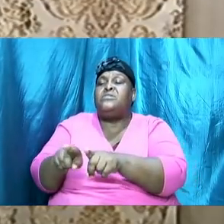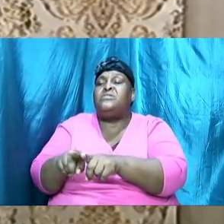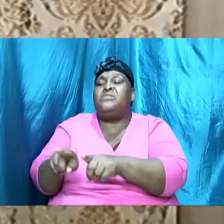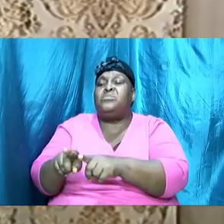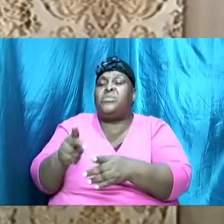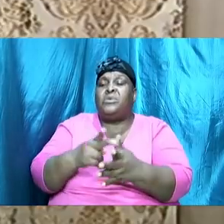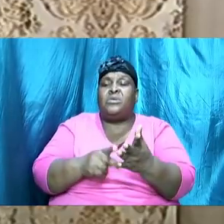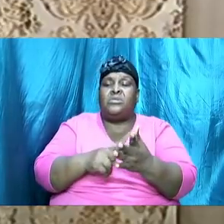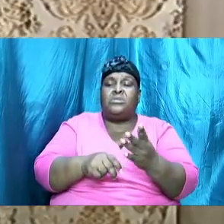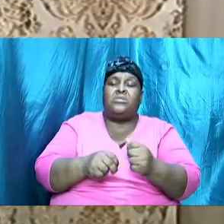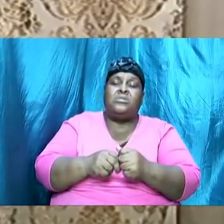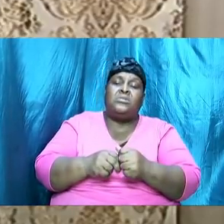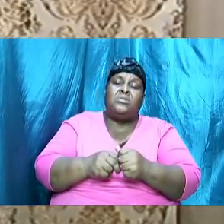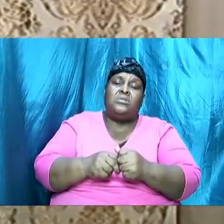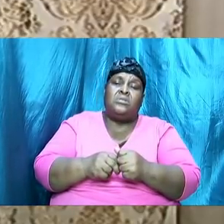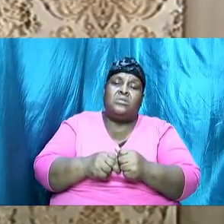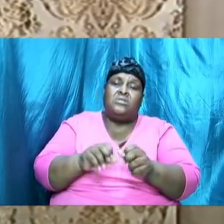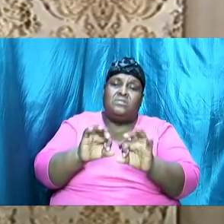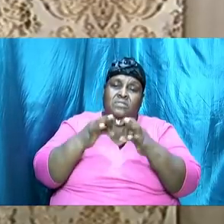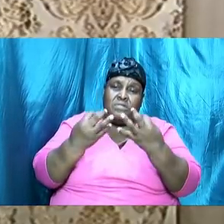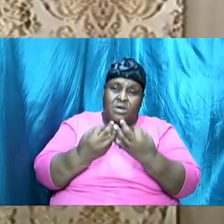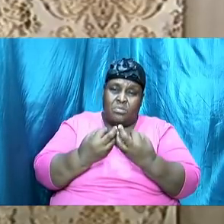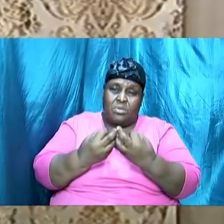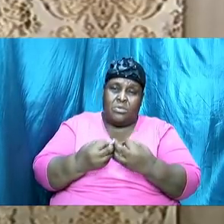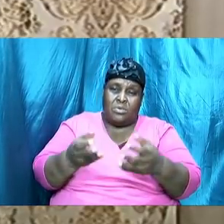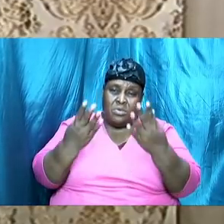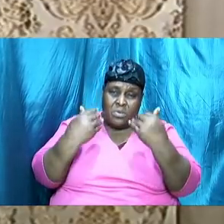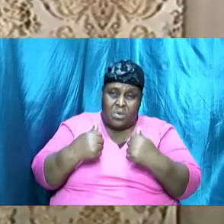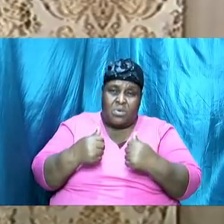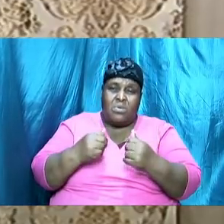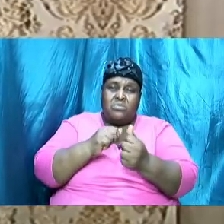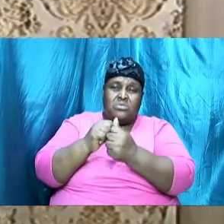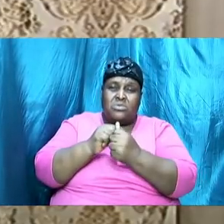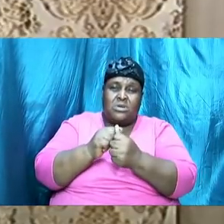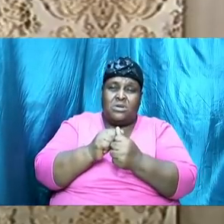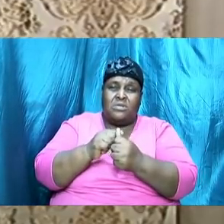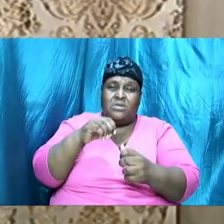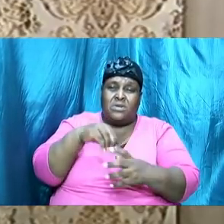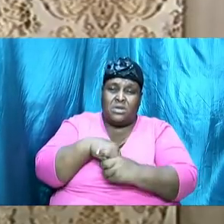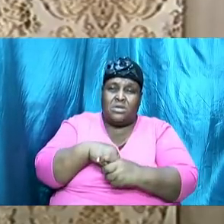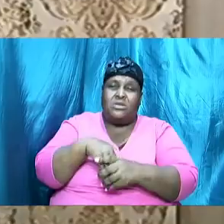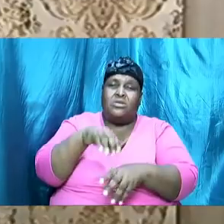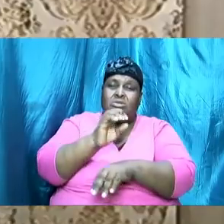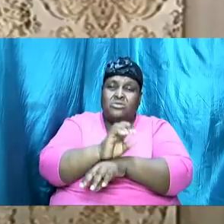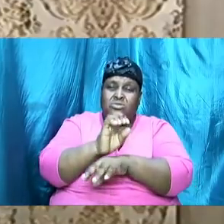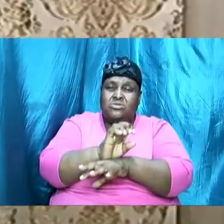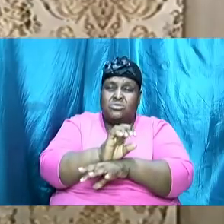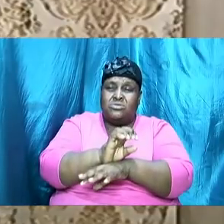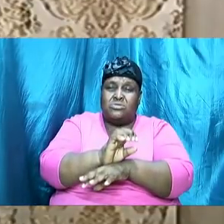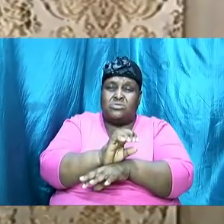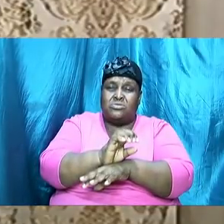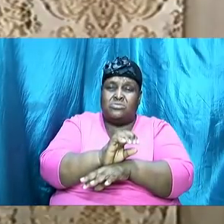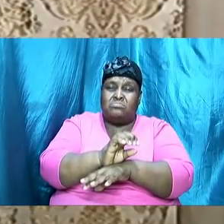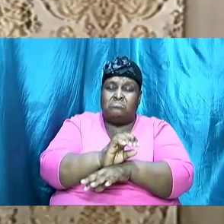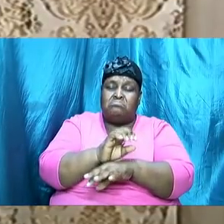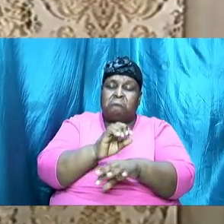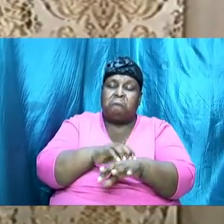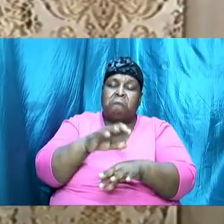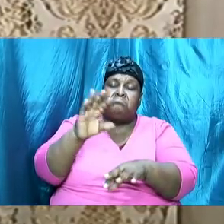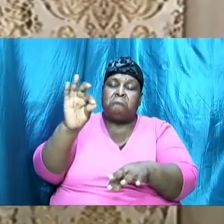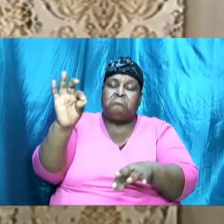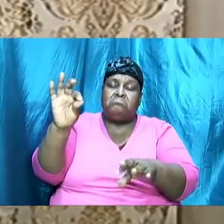and we are all in church via the platform at 9 o'clock